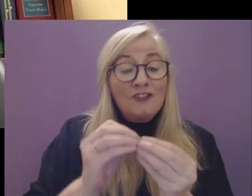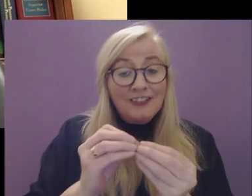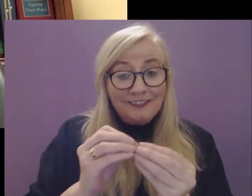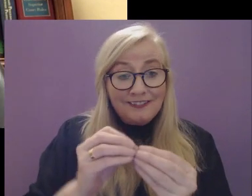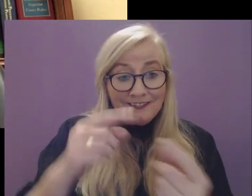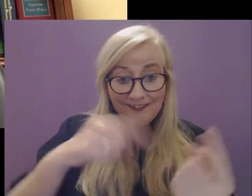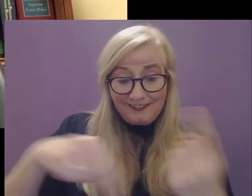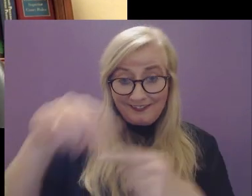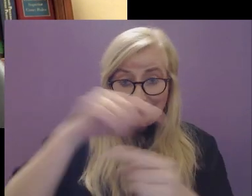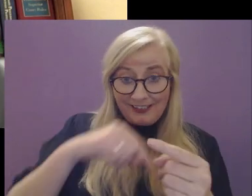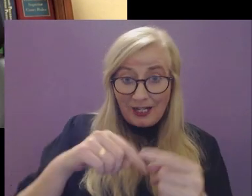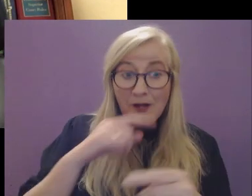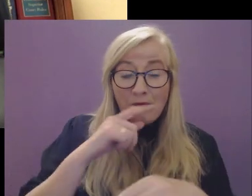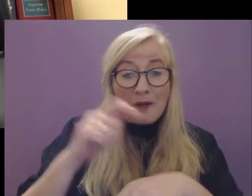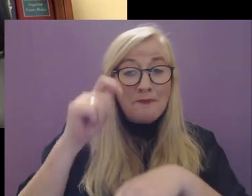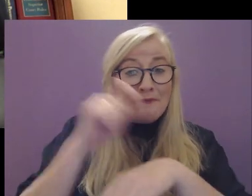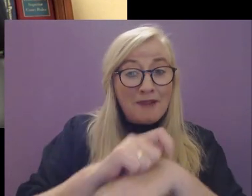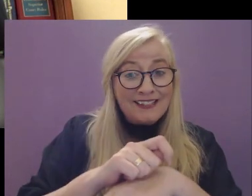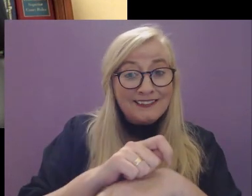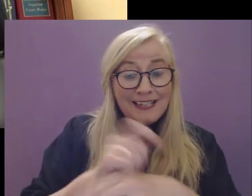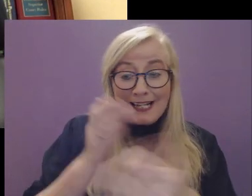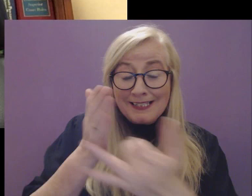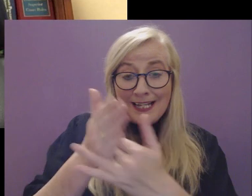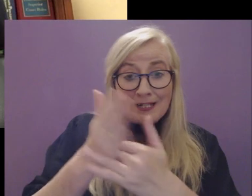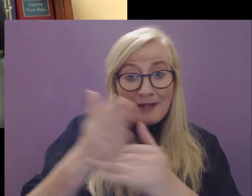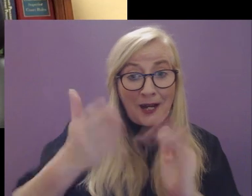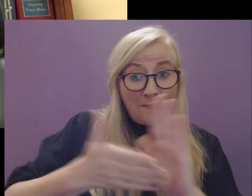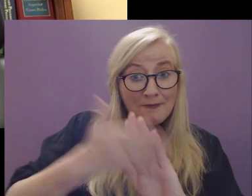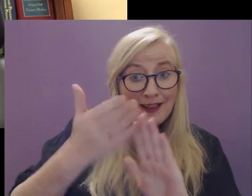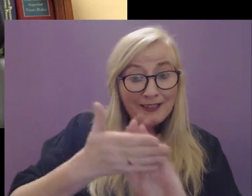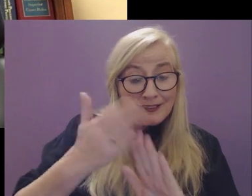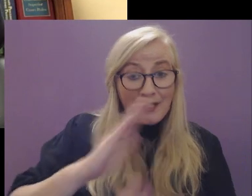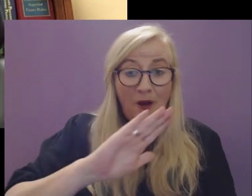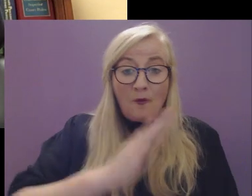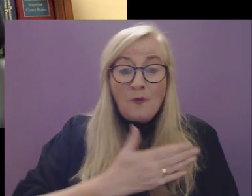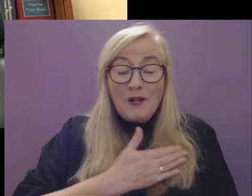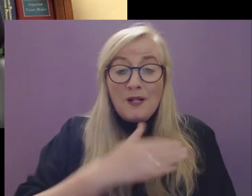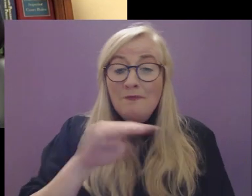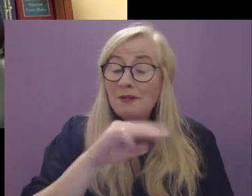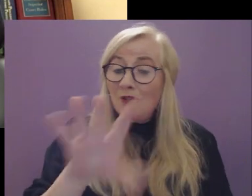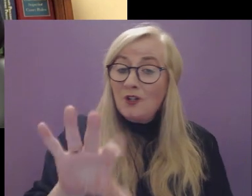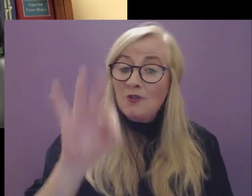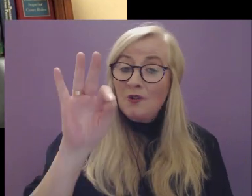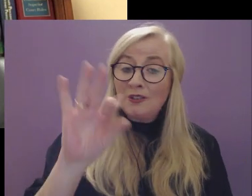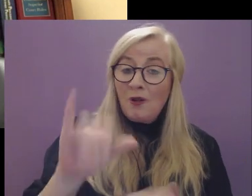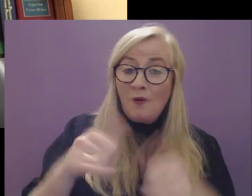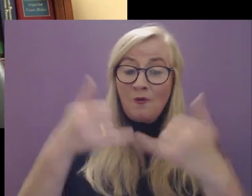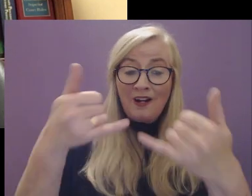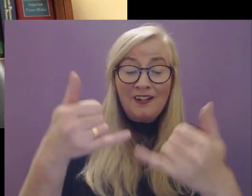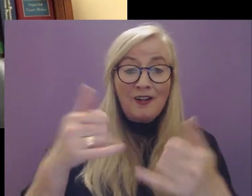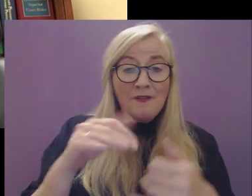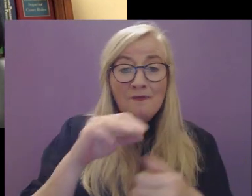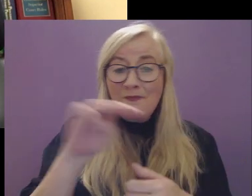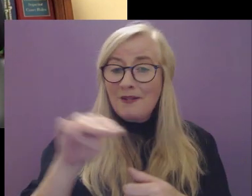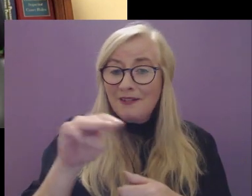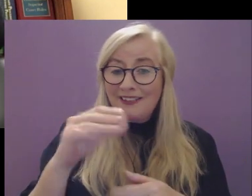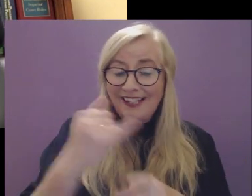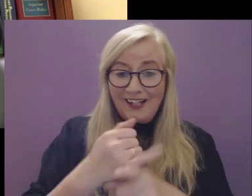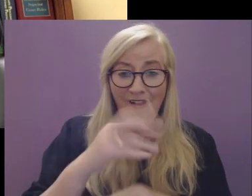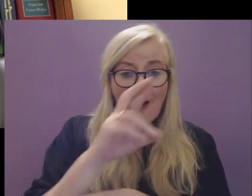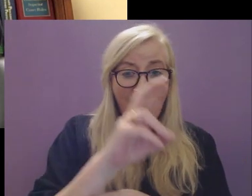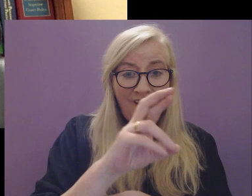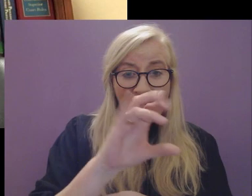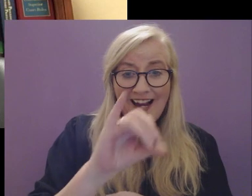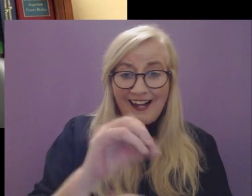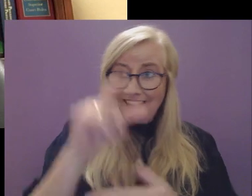Courts of Justice was voted the best accessible building and also won the People's Choice Award for Ireland's favourite new building at the